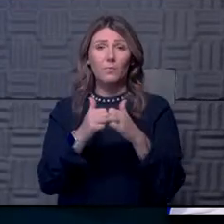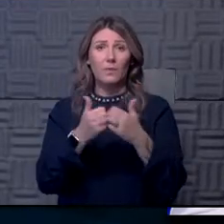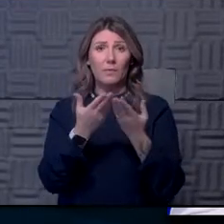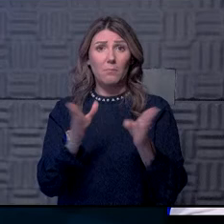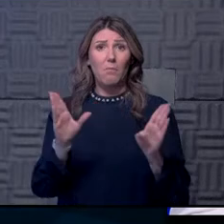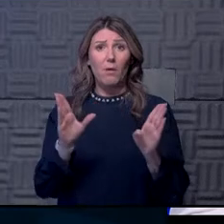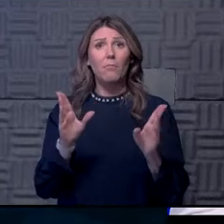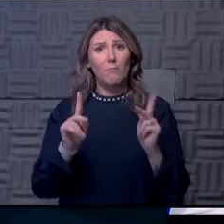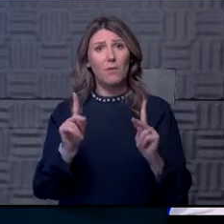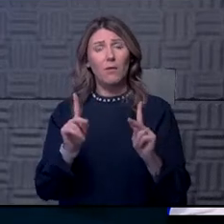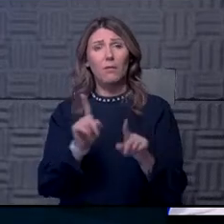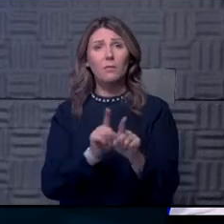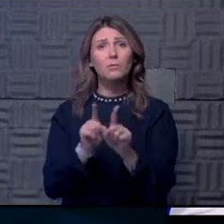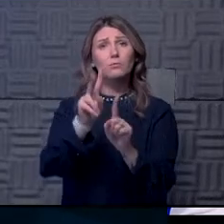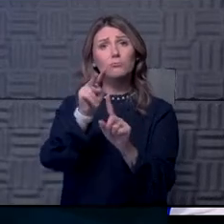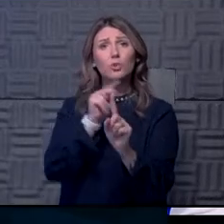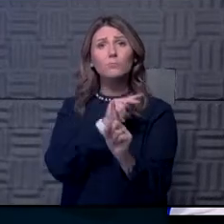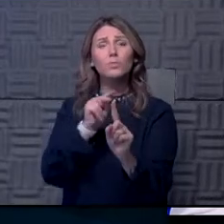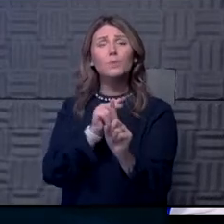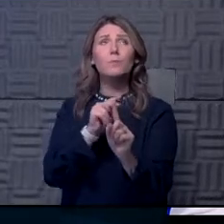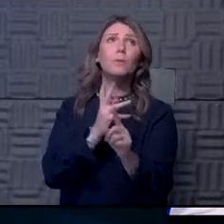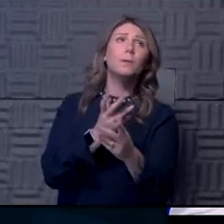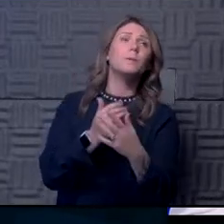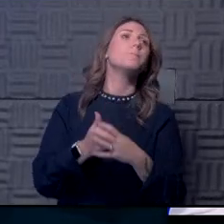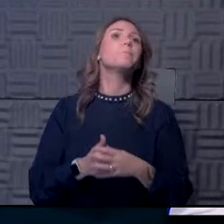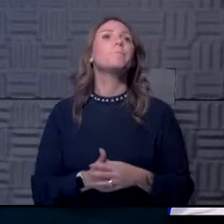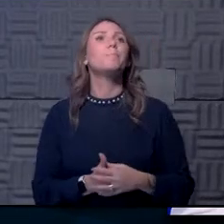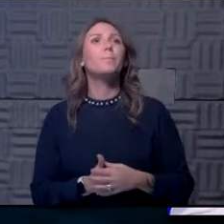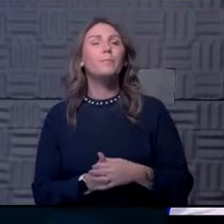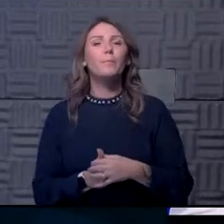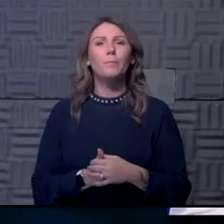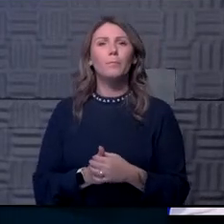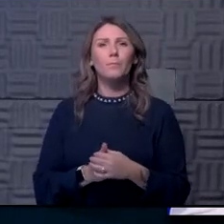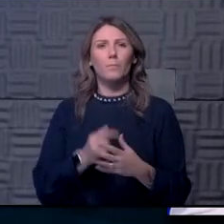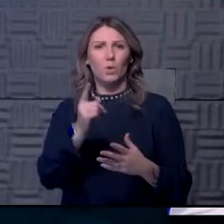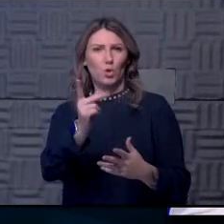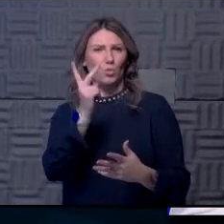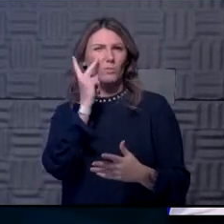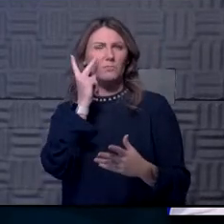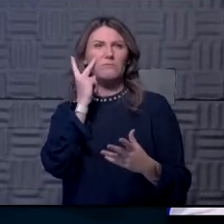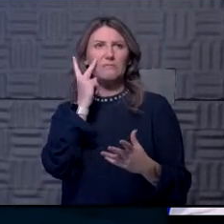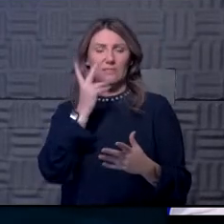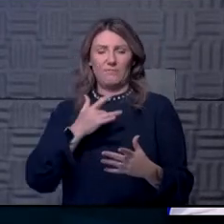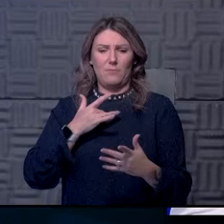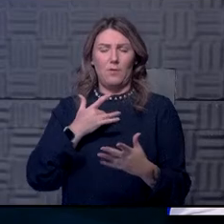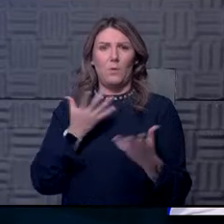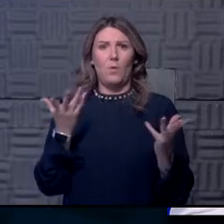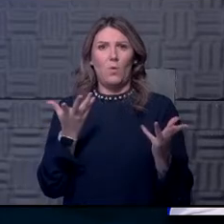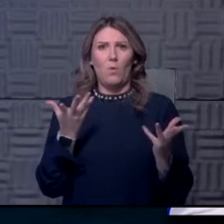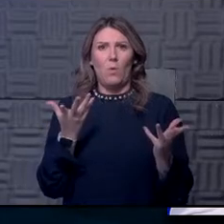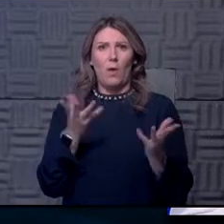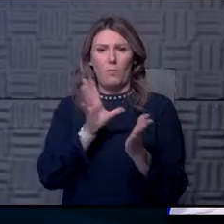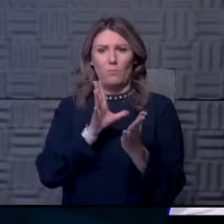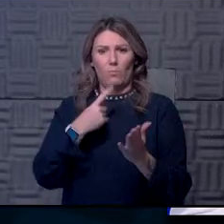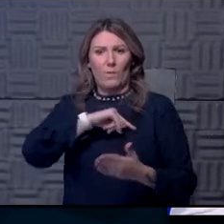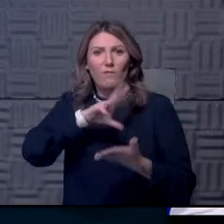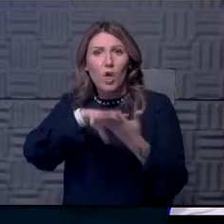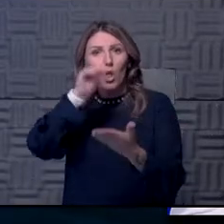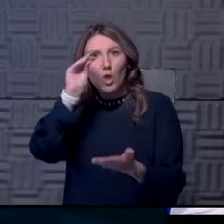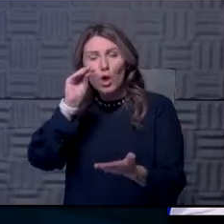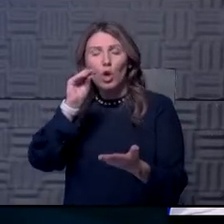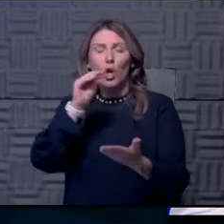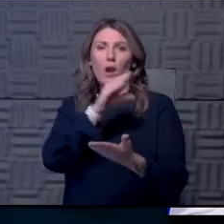from your perspective, what what do you see we have learned from our testing strategy? What might we